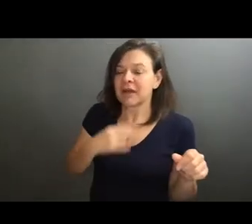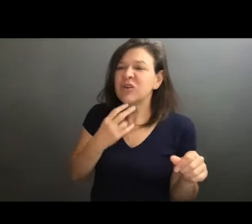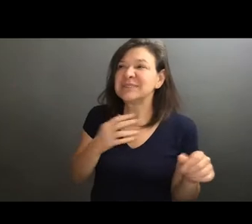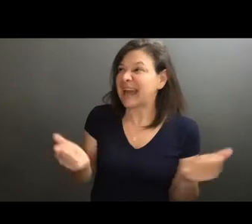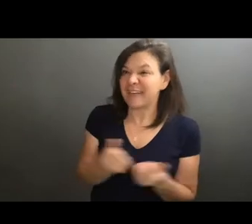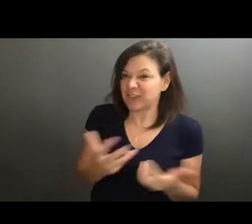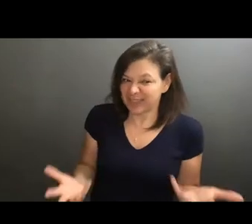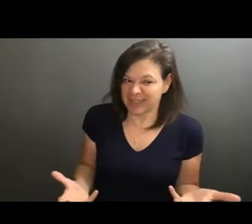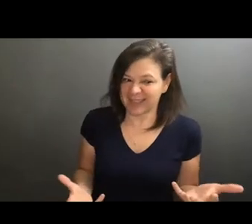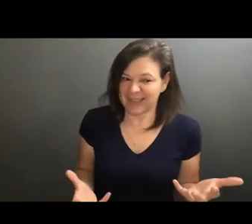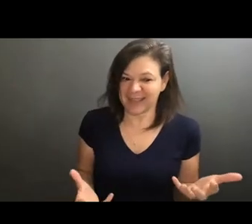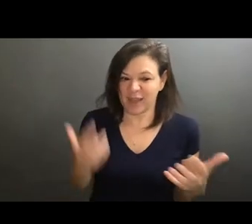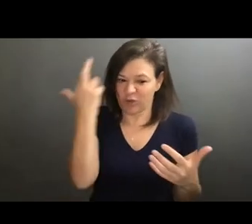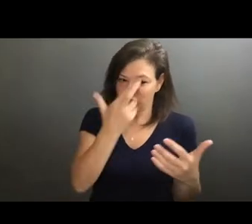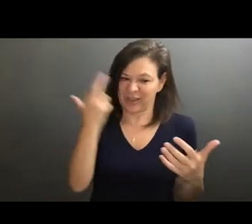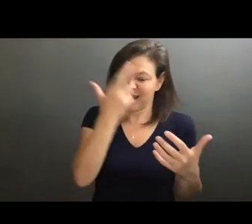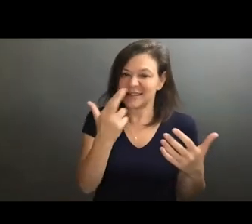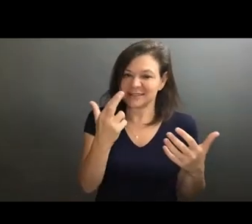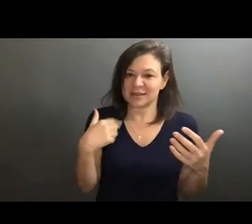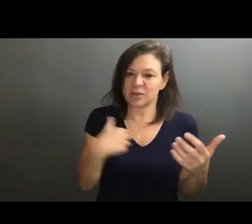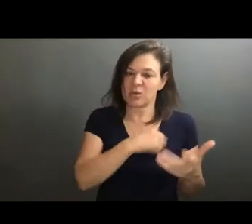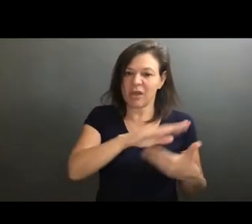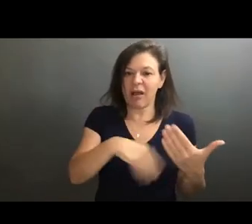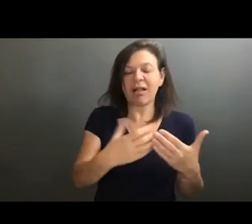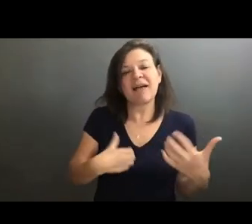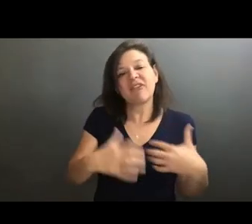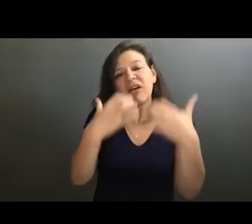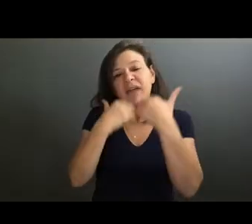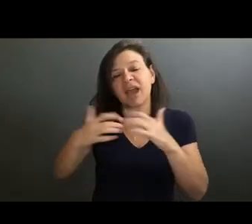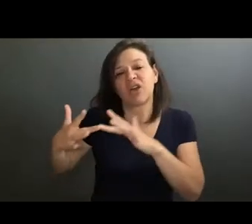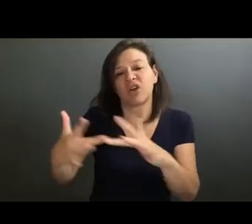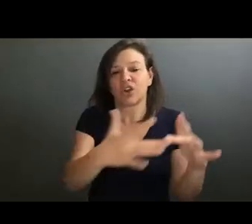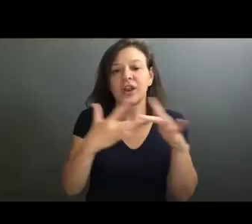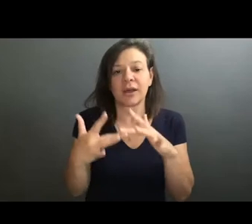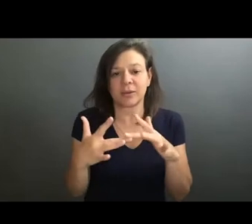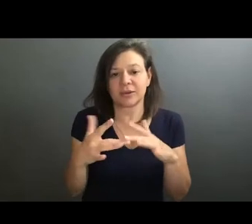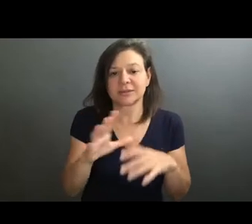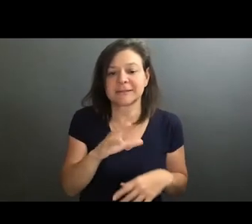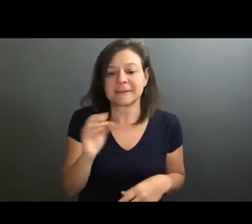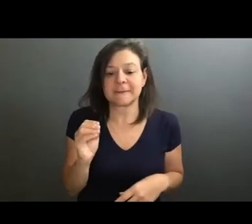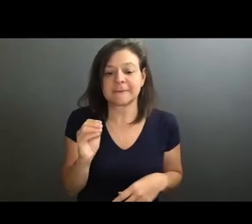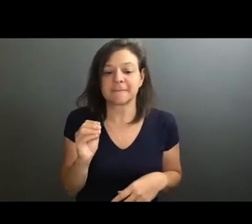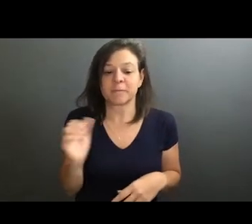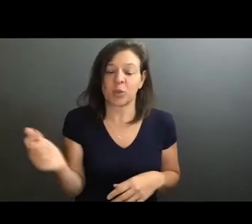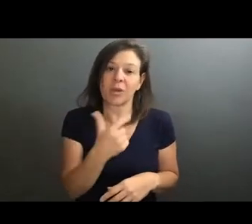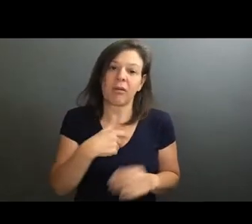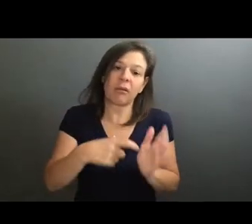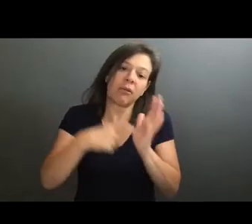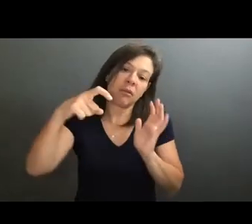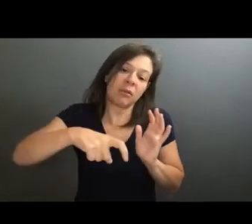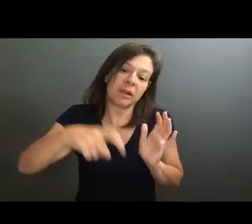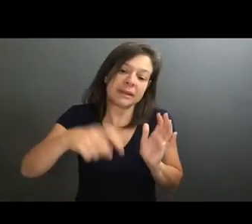Realizing that we all have our care networks and we all need them.